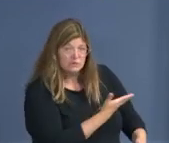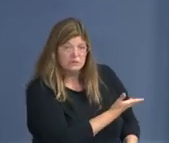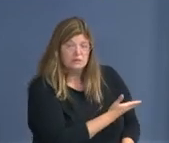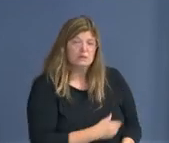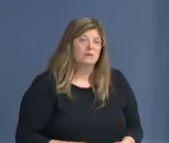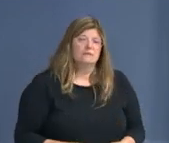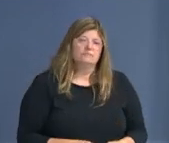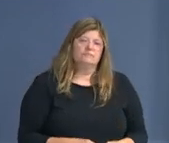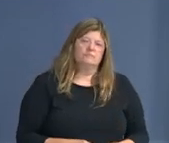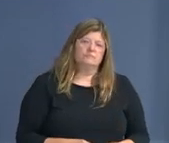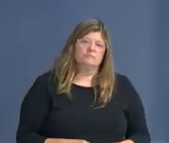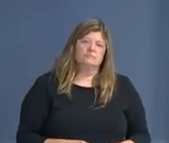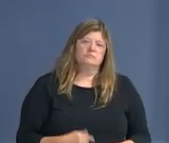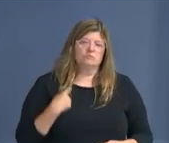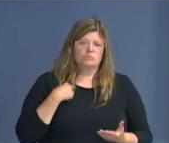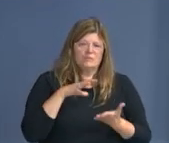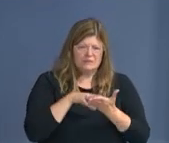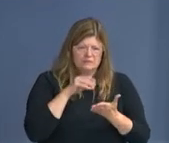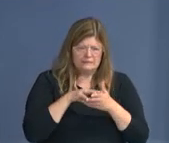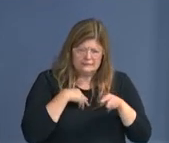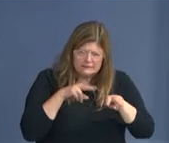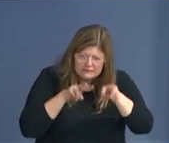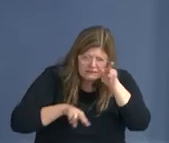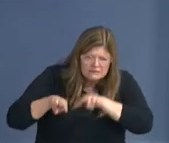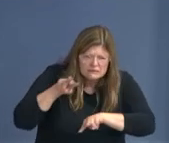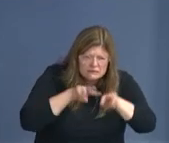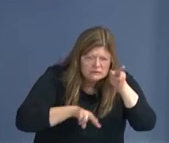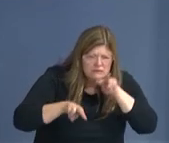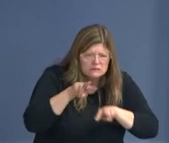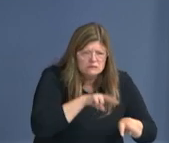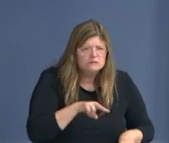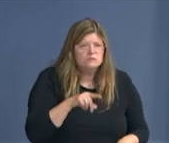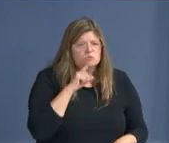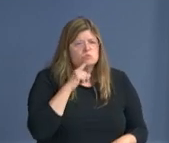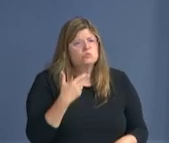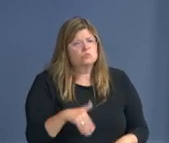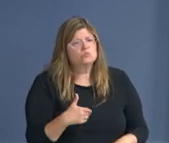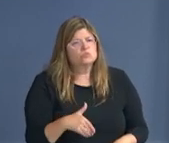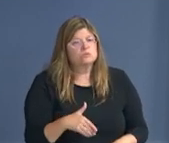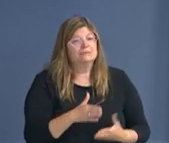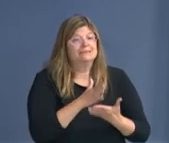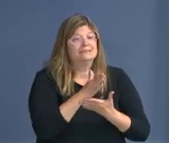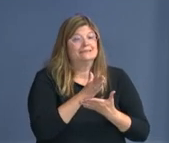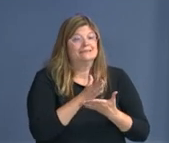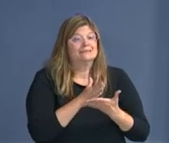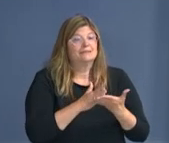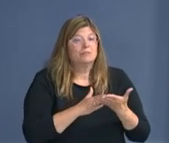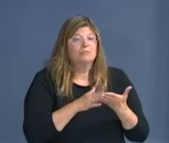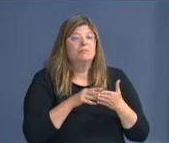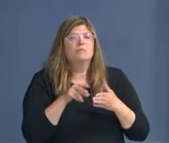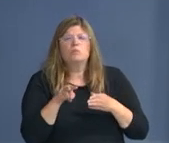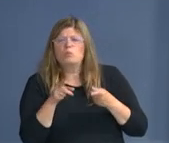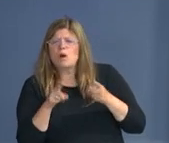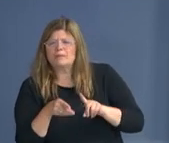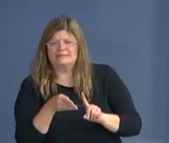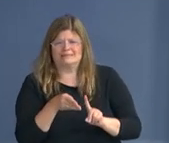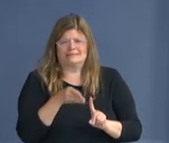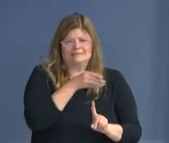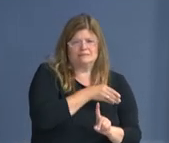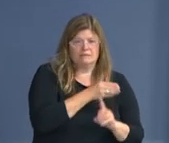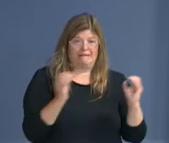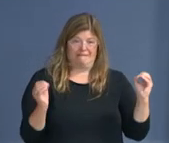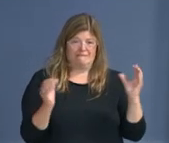looking at these videos, sometimes you need to see what happens before it. And so I know that the police were responding.